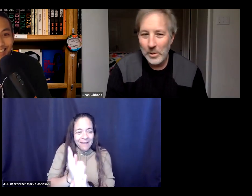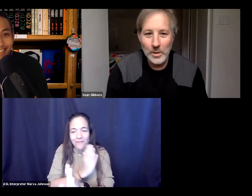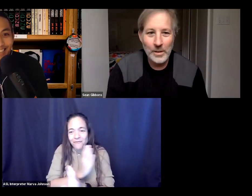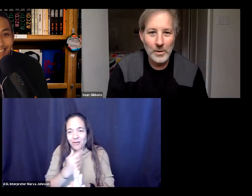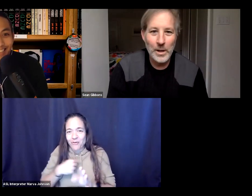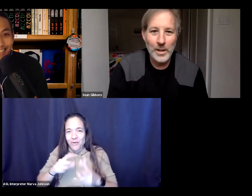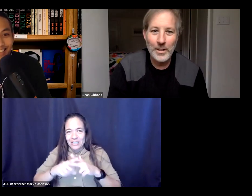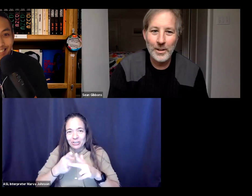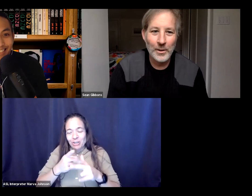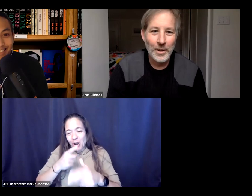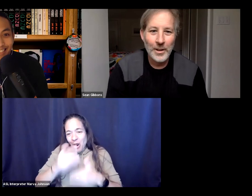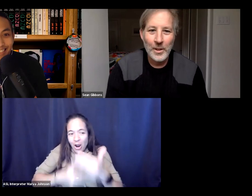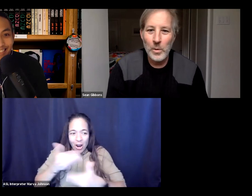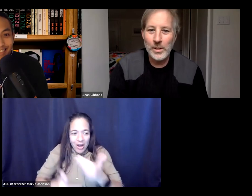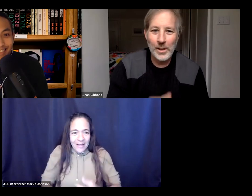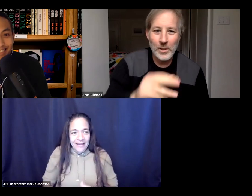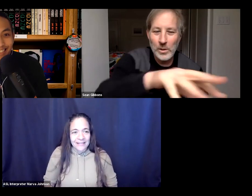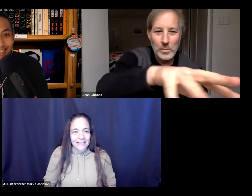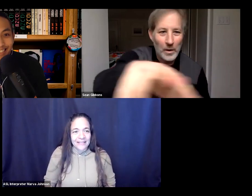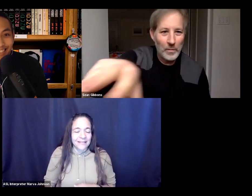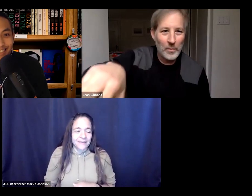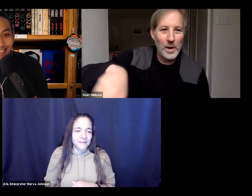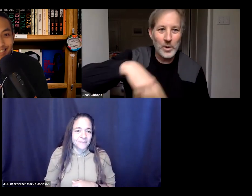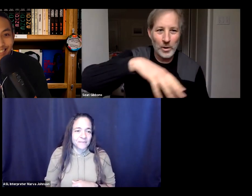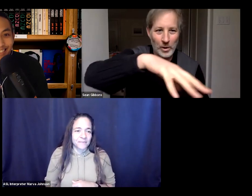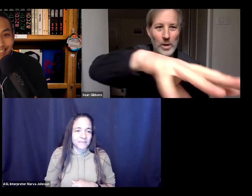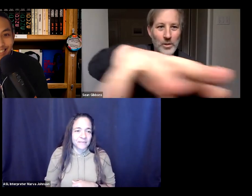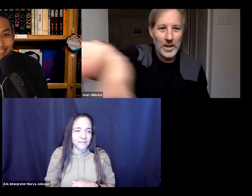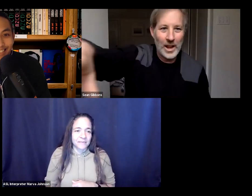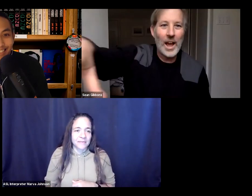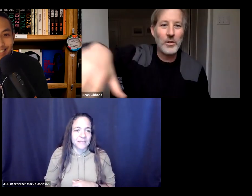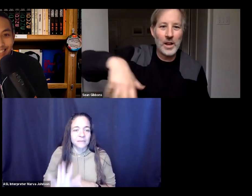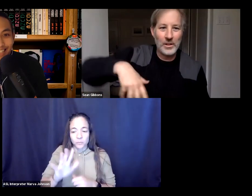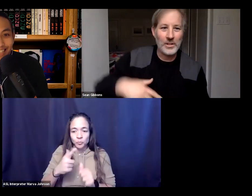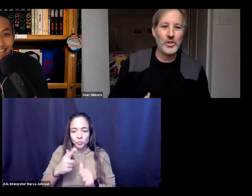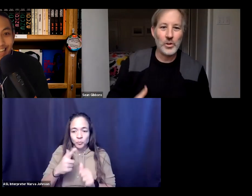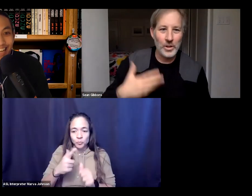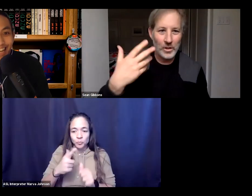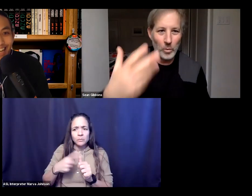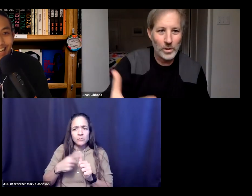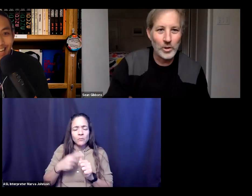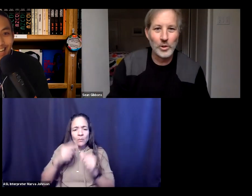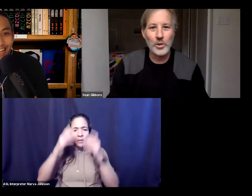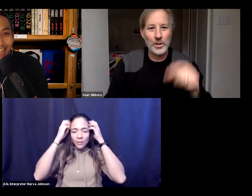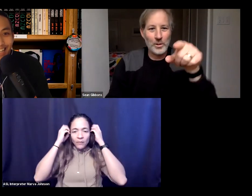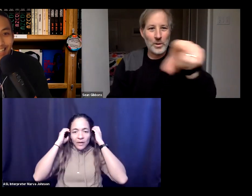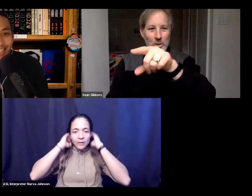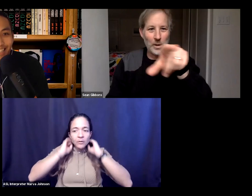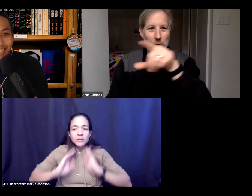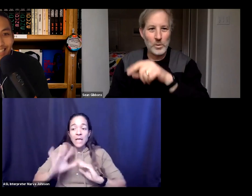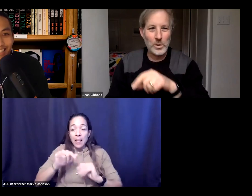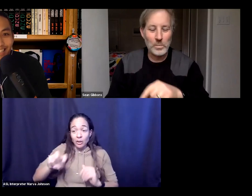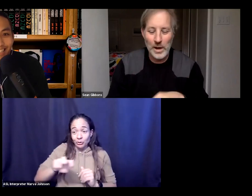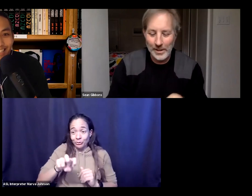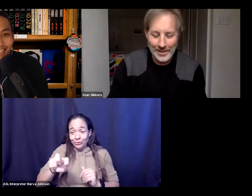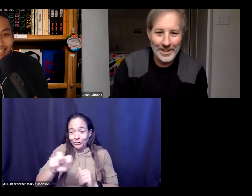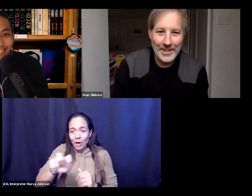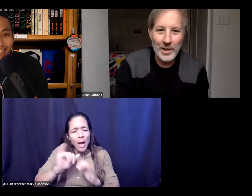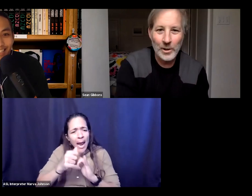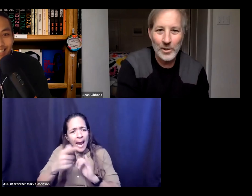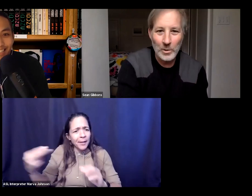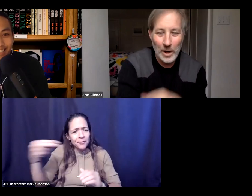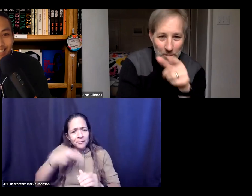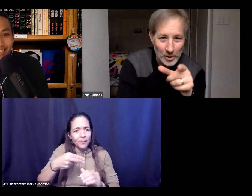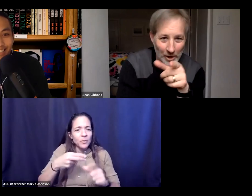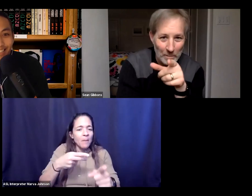before we joined everybody here you want to tell us what's before i start the question kind of how you got on this journey and the work that you're doing do you want to explain to us what's behind the